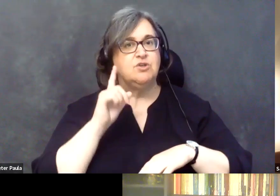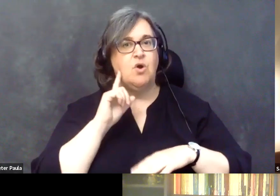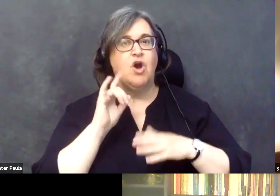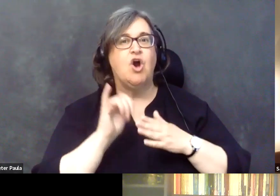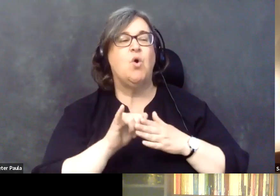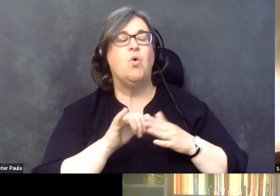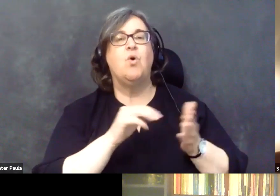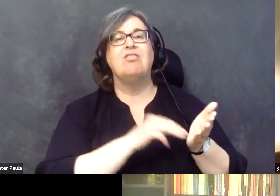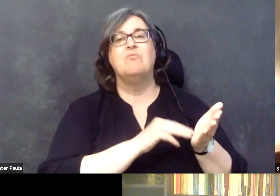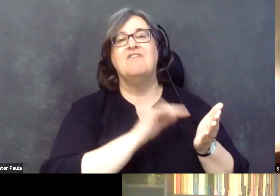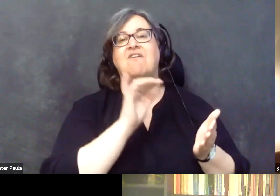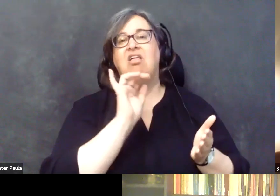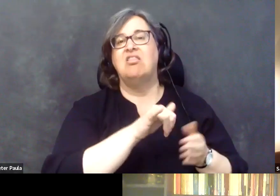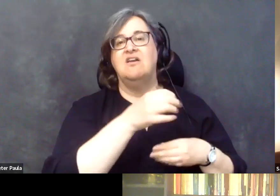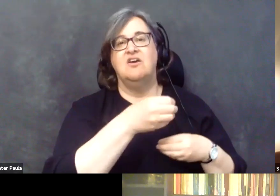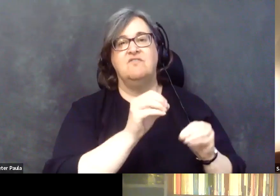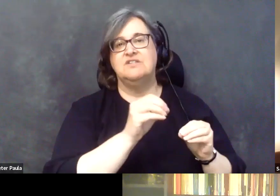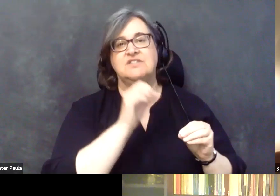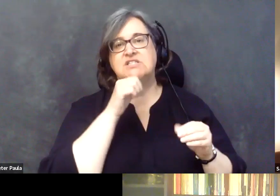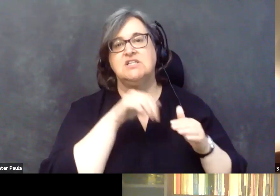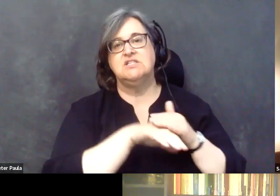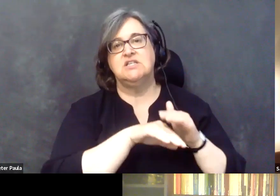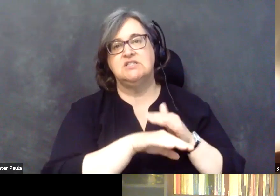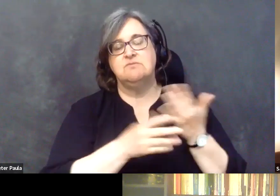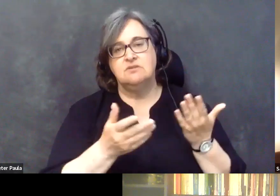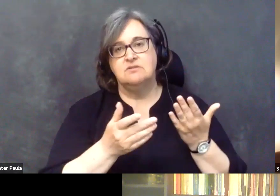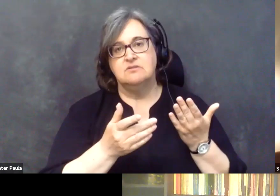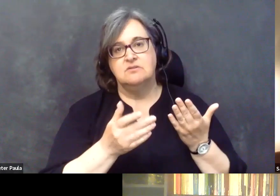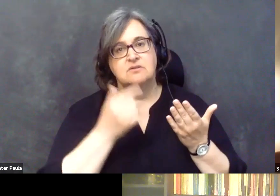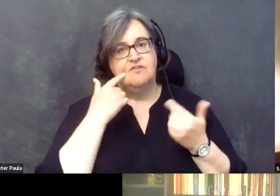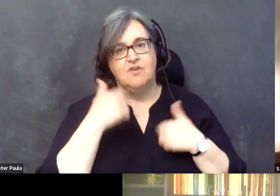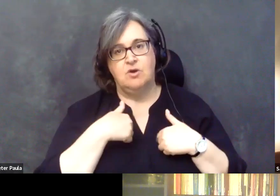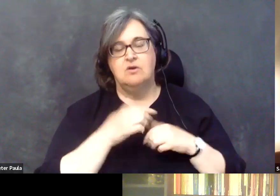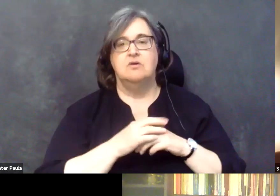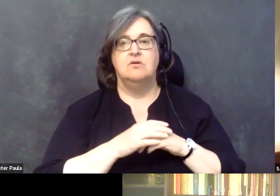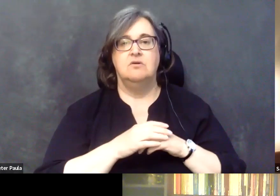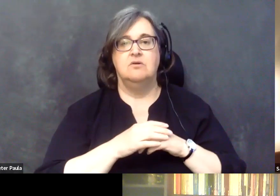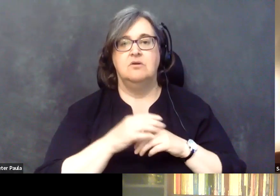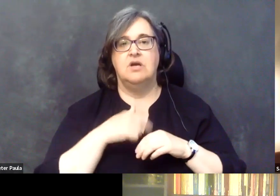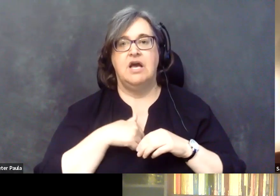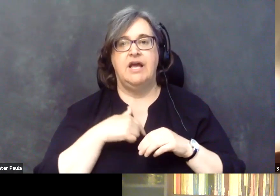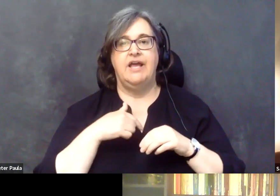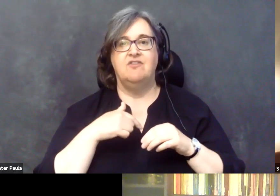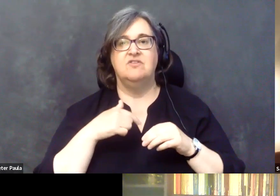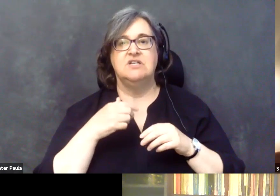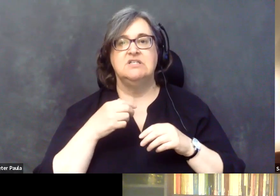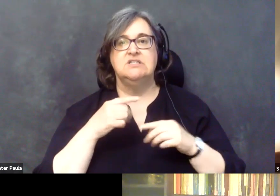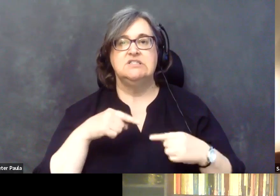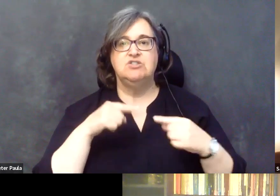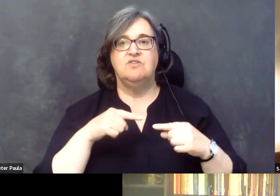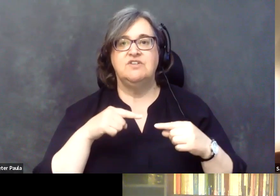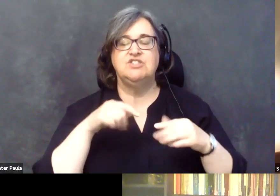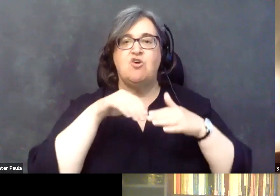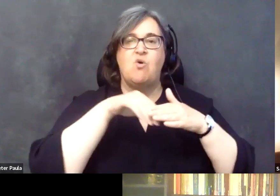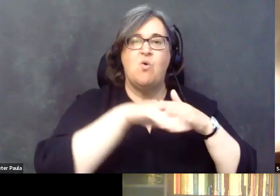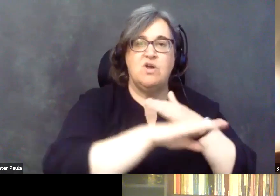that provider's office was not accessible enough for me. I have difficulty going into that